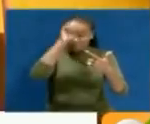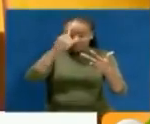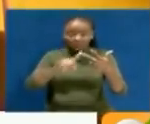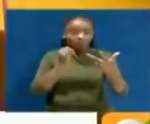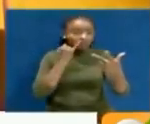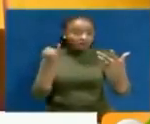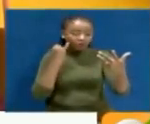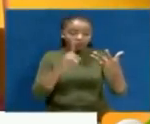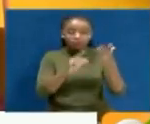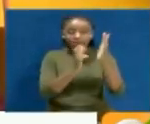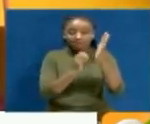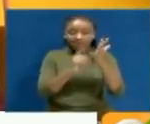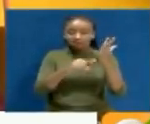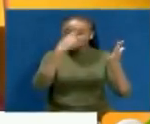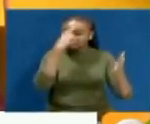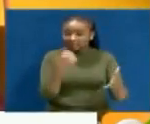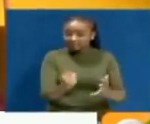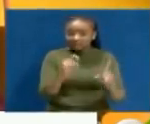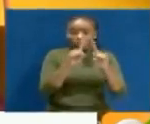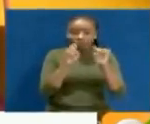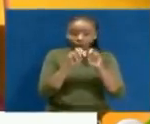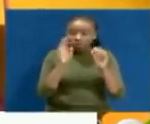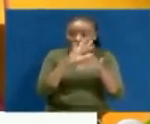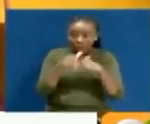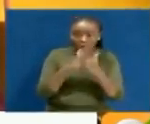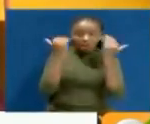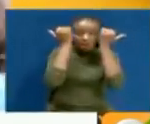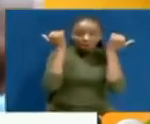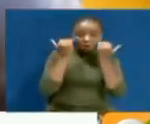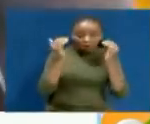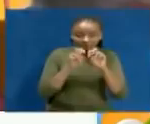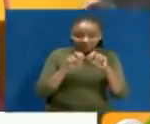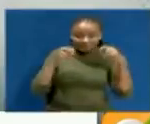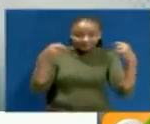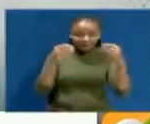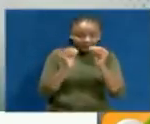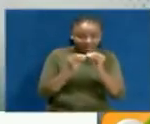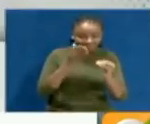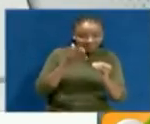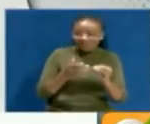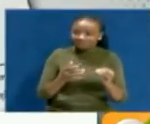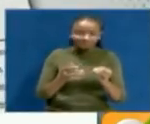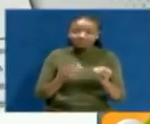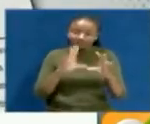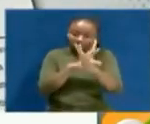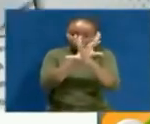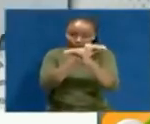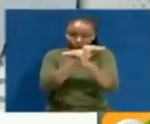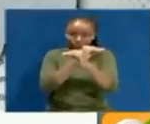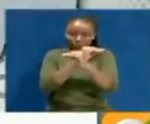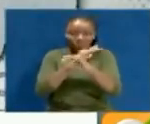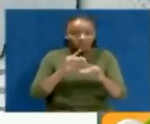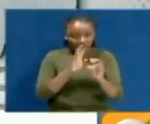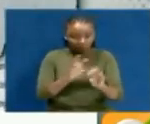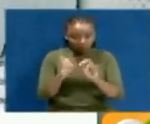Machakos, and Kajadu, including all tribunals and registries. Instead, all matters requiring a hearing were had virtually. The